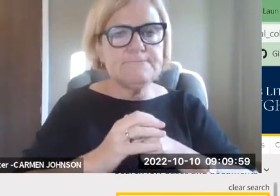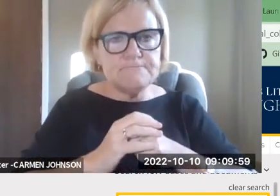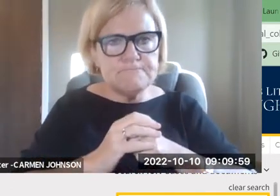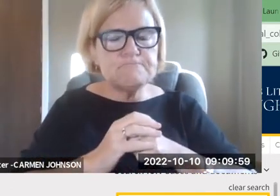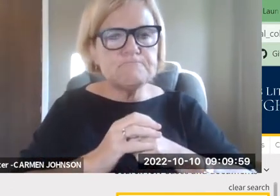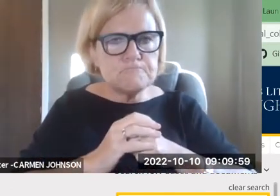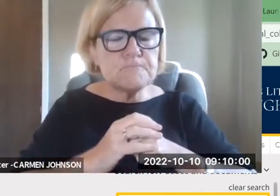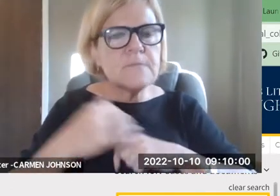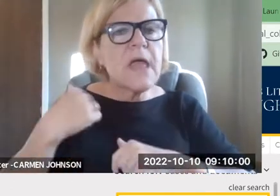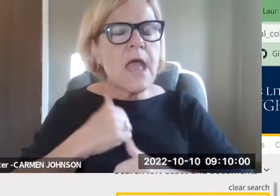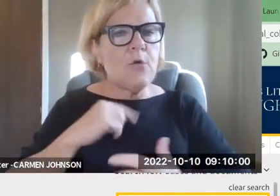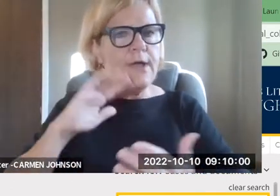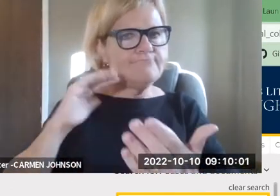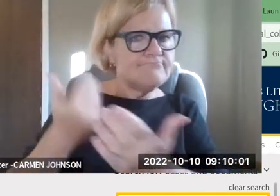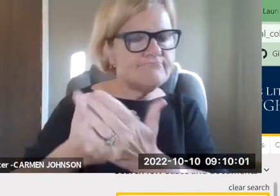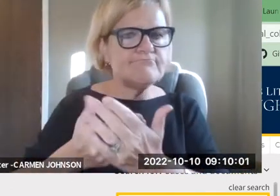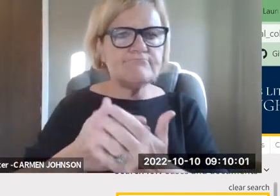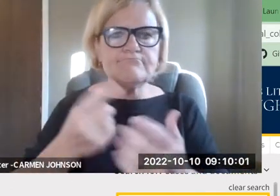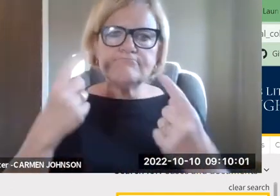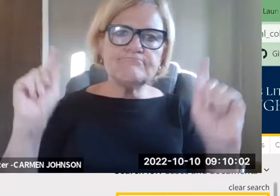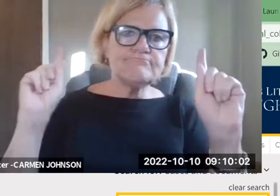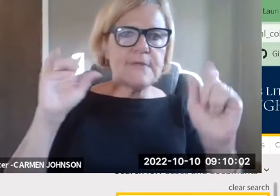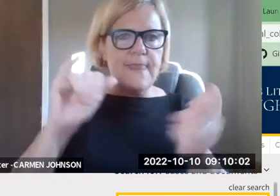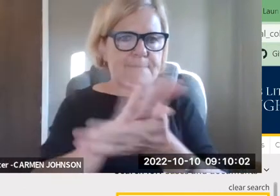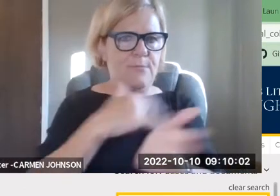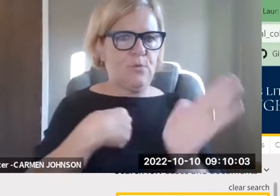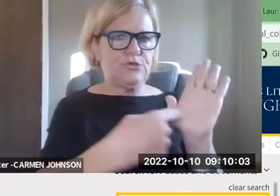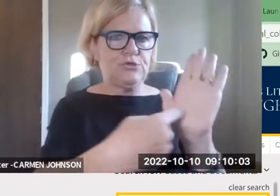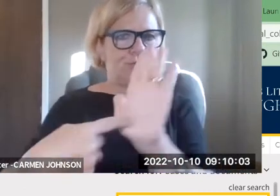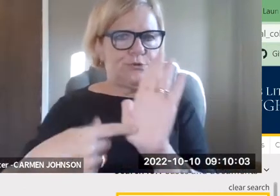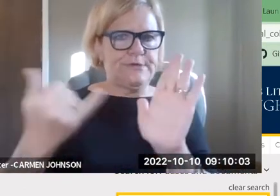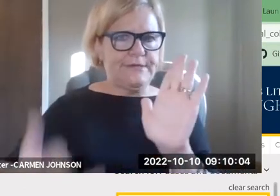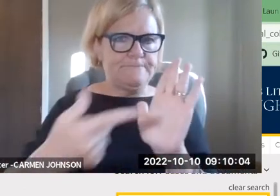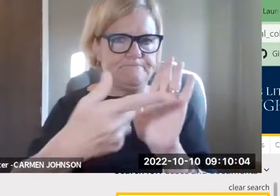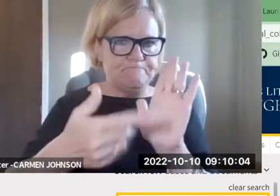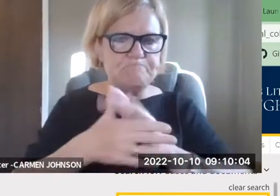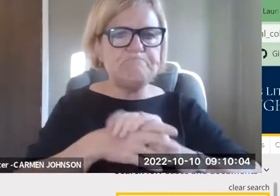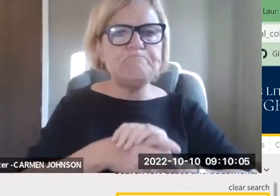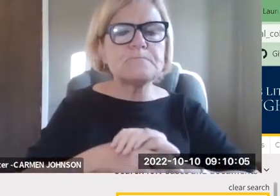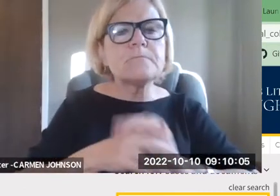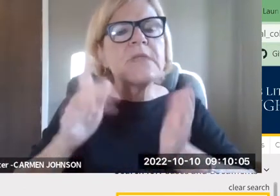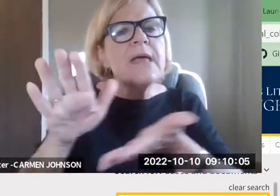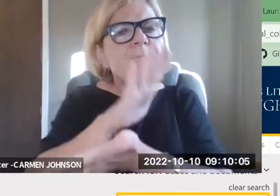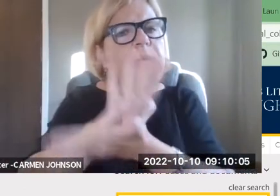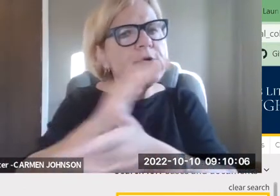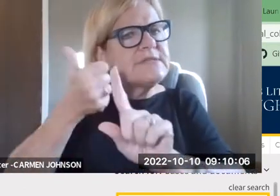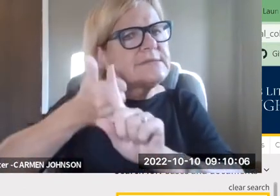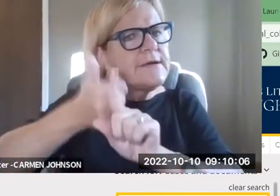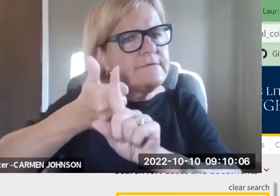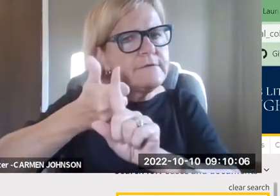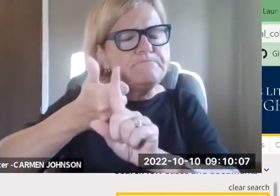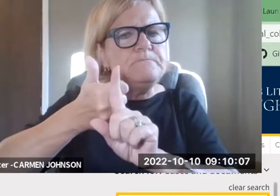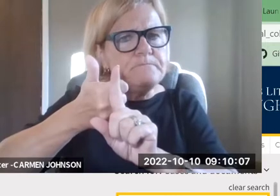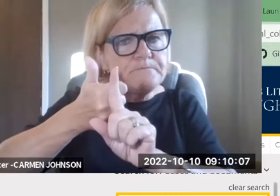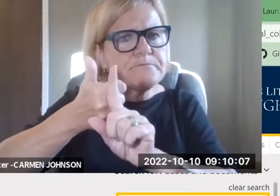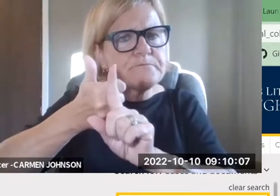the paper. Um, and so that was basically our process. And, um, and we landed on the paper that